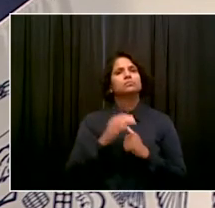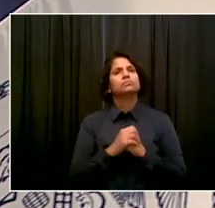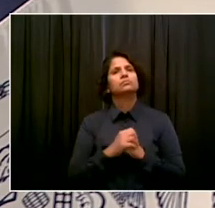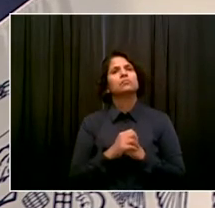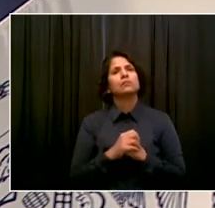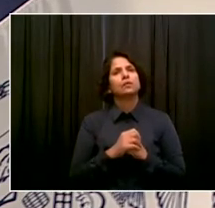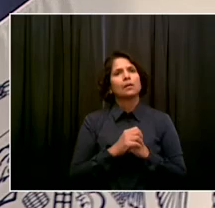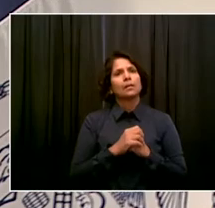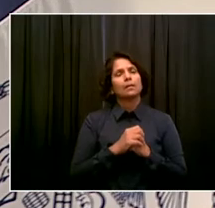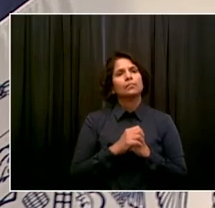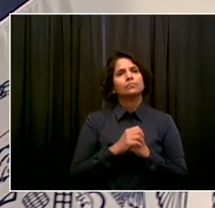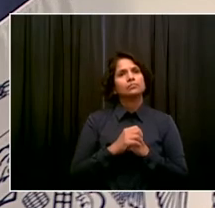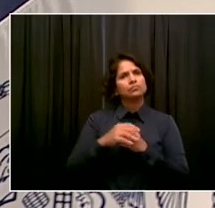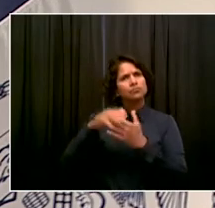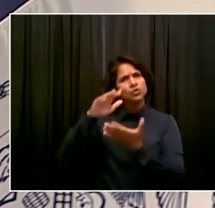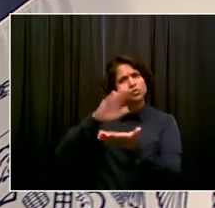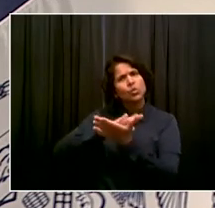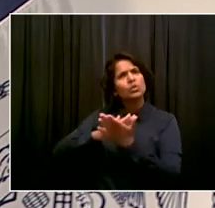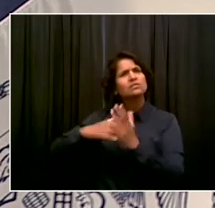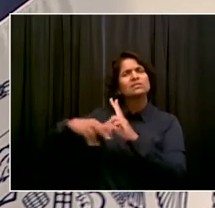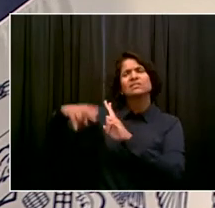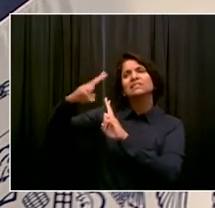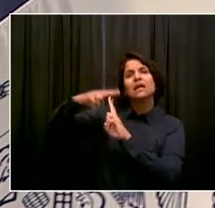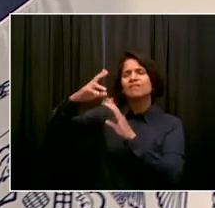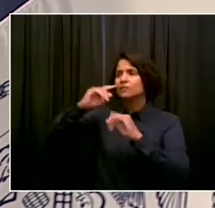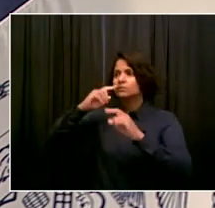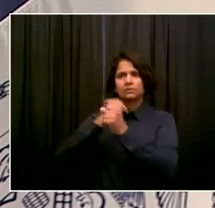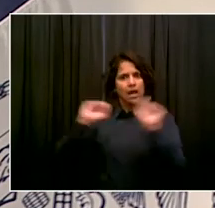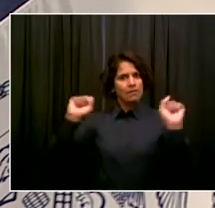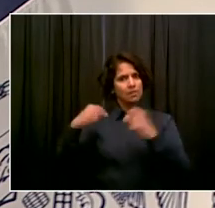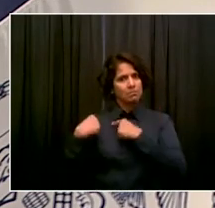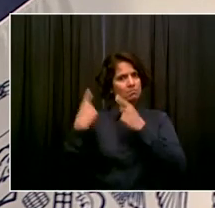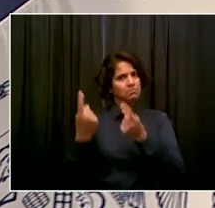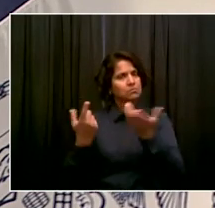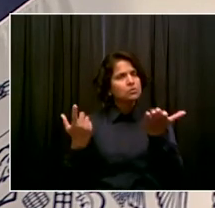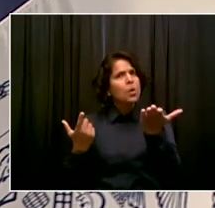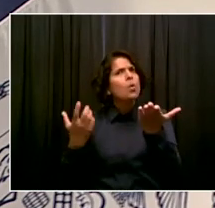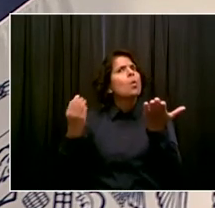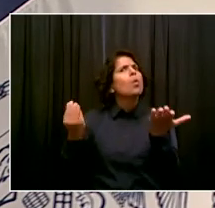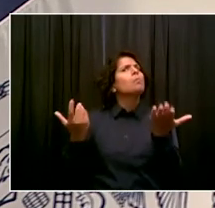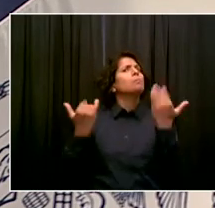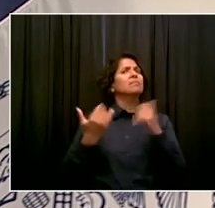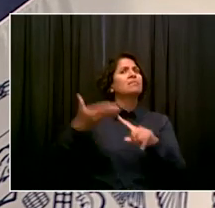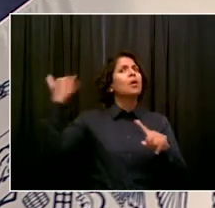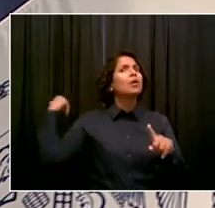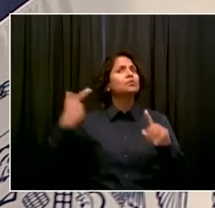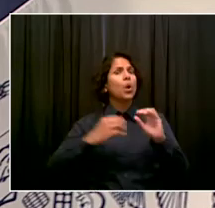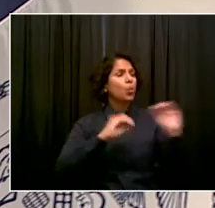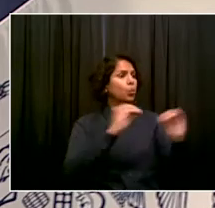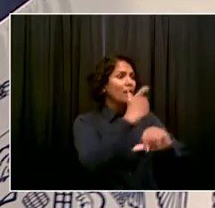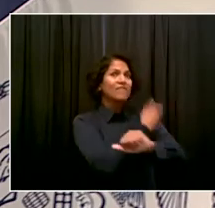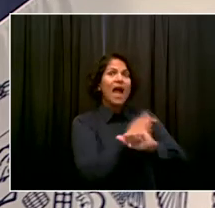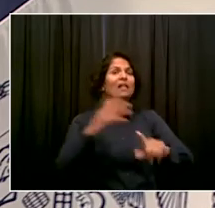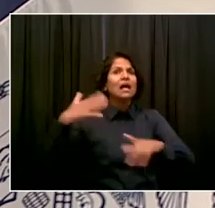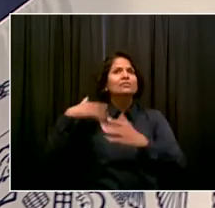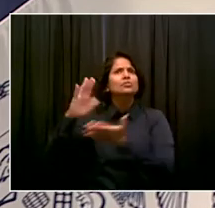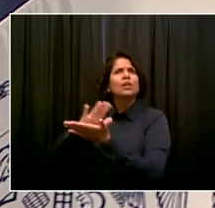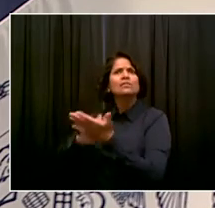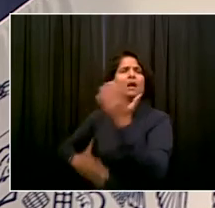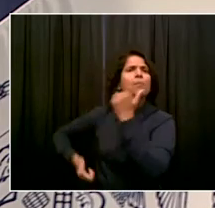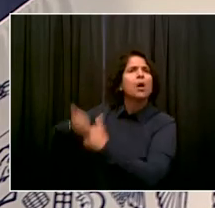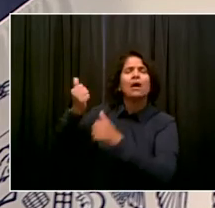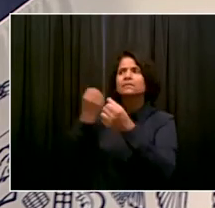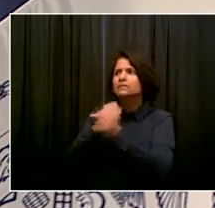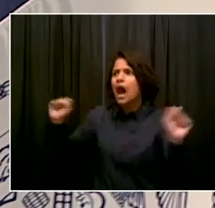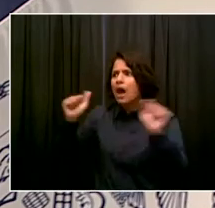worked extraordinarily well even before we had any vaccinations. So yes, of course, Delta is a new ballgame, but